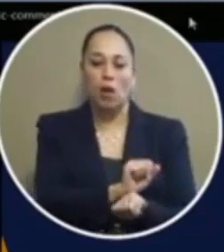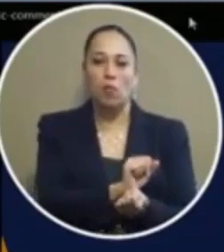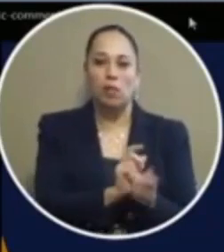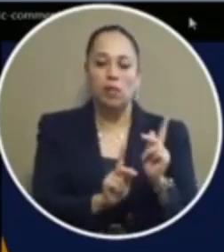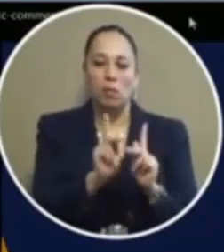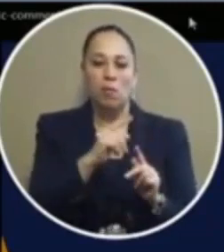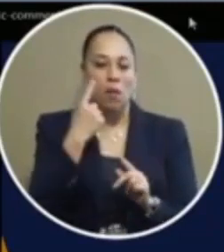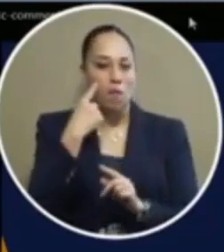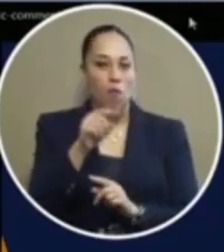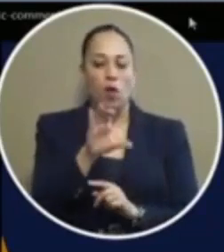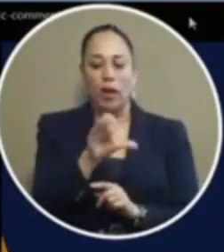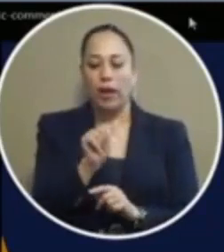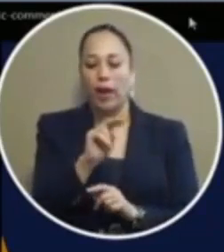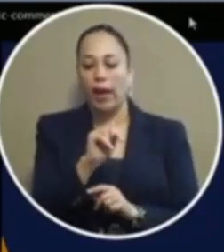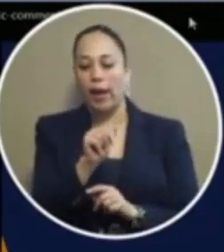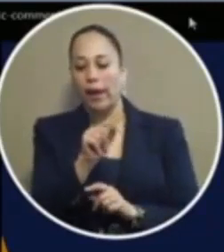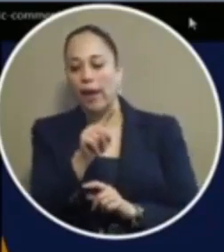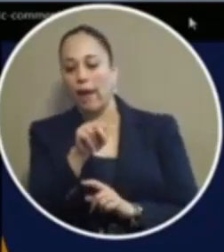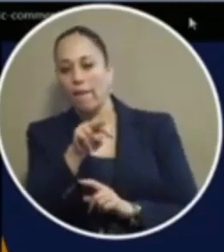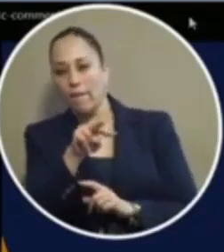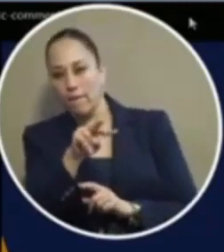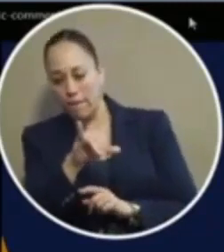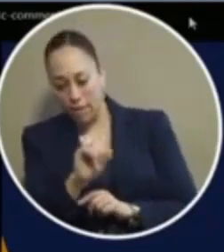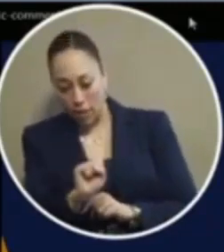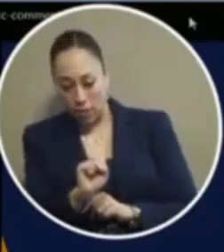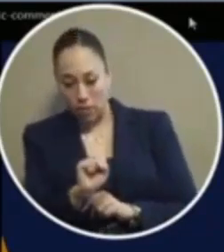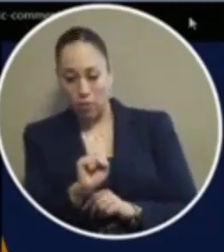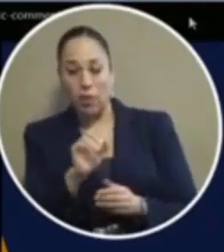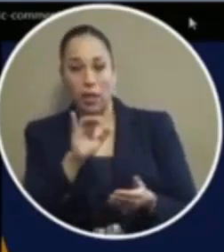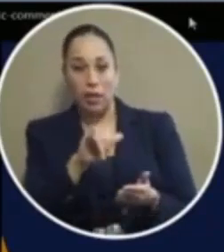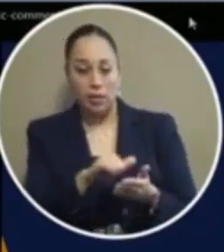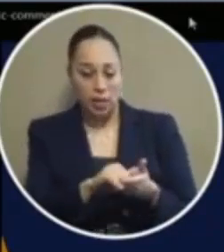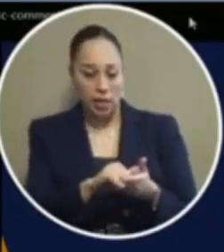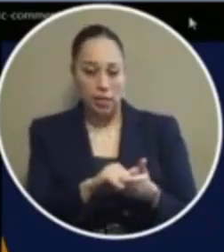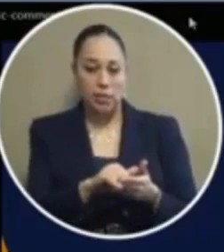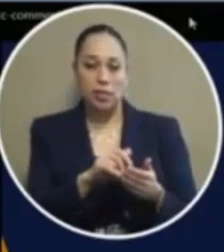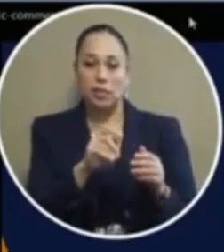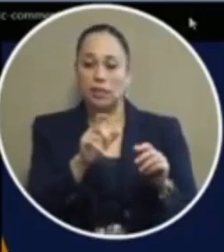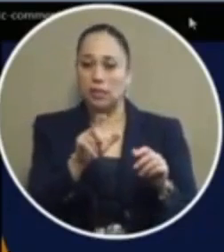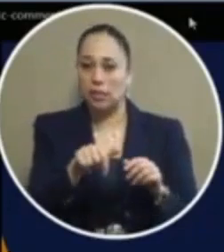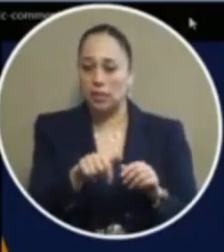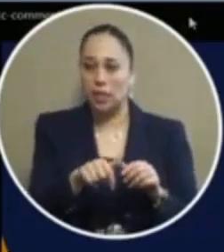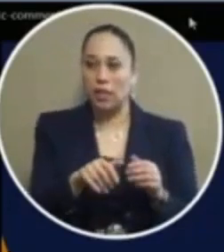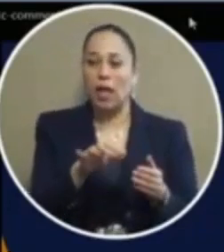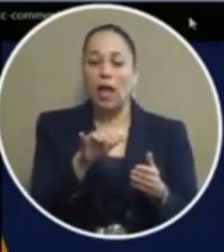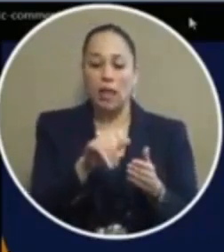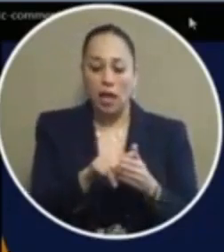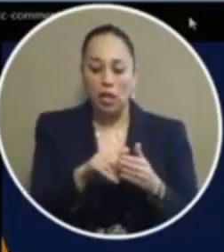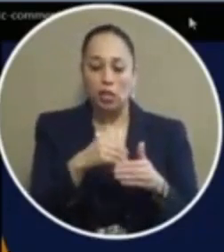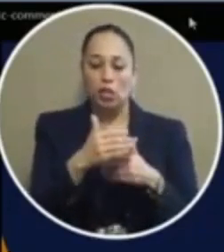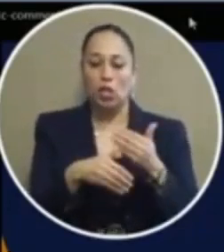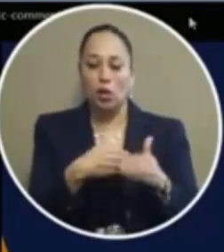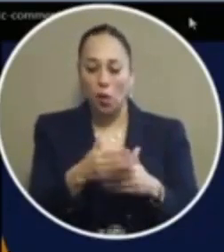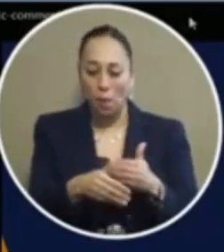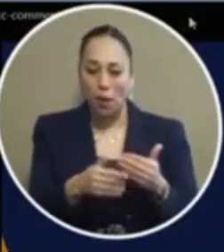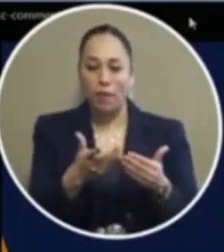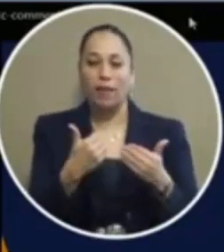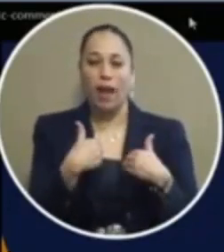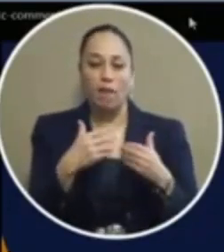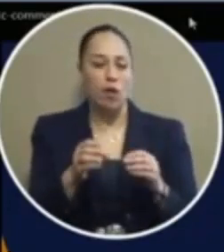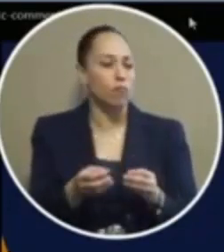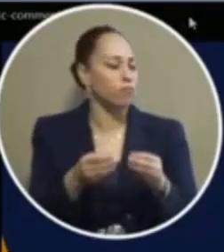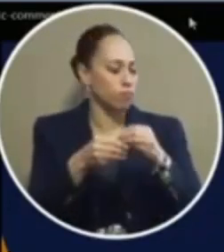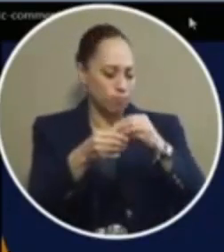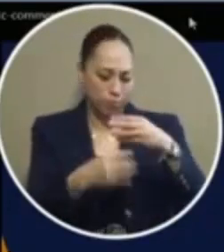cannabis because and the terminology of marijuana is unnecessary this is cannabis it's medicinal plants and it has so many